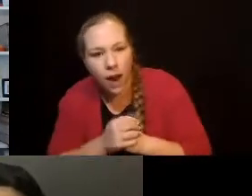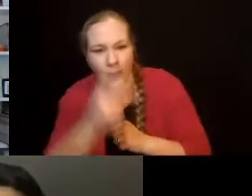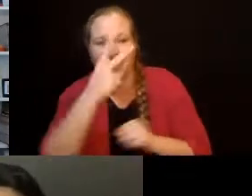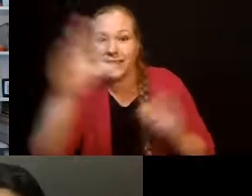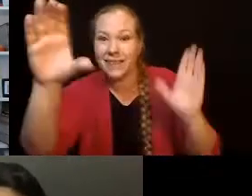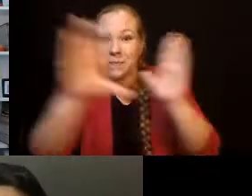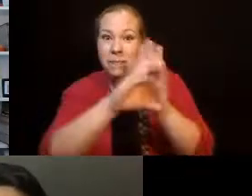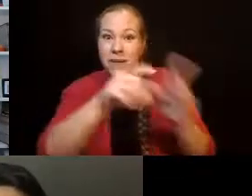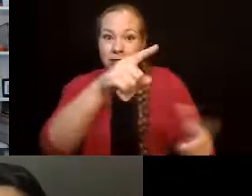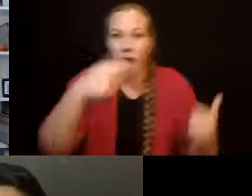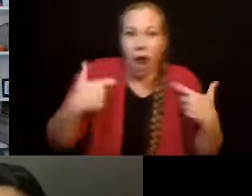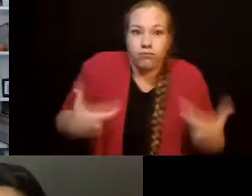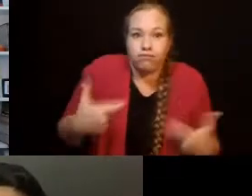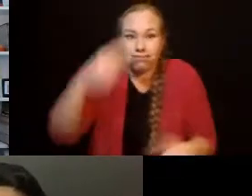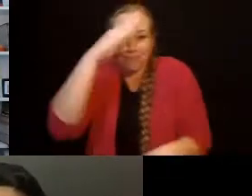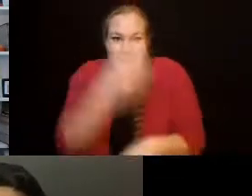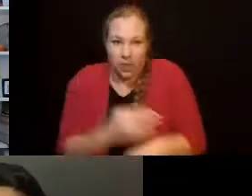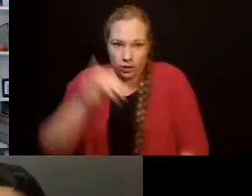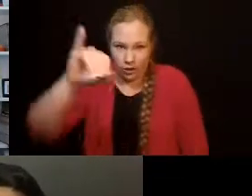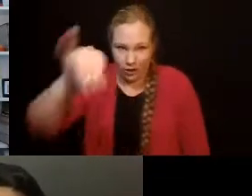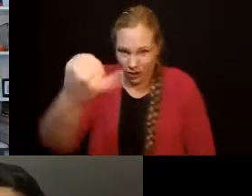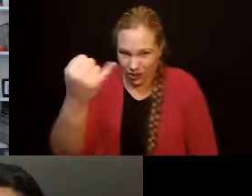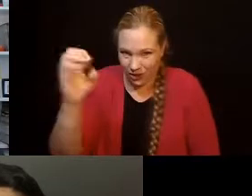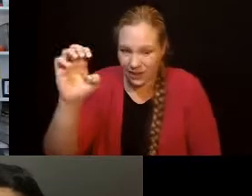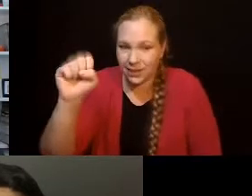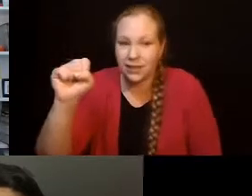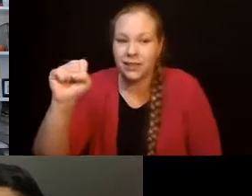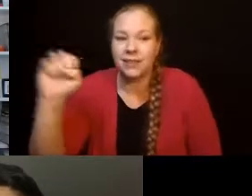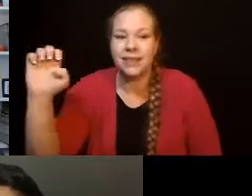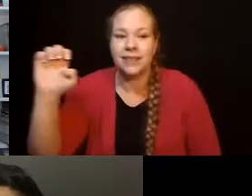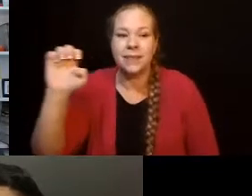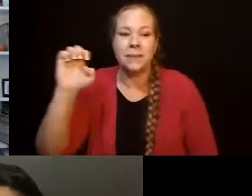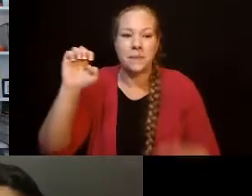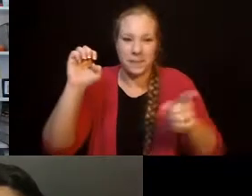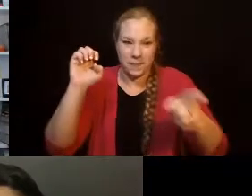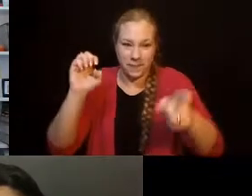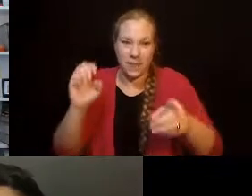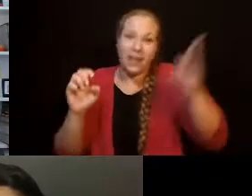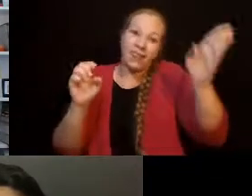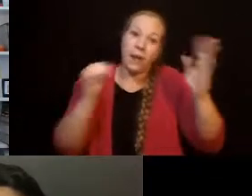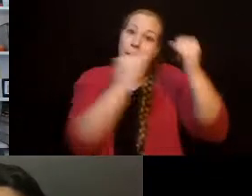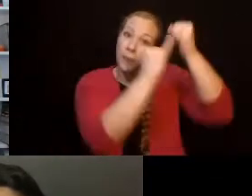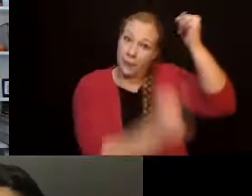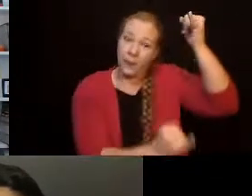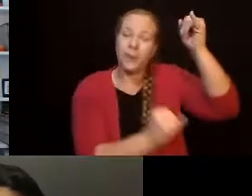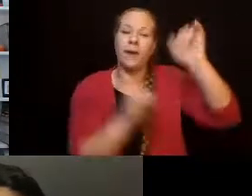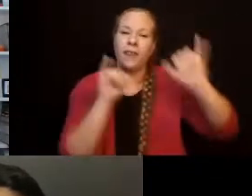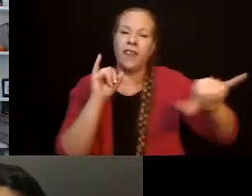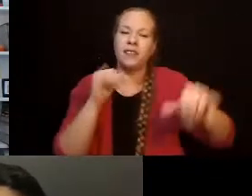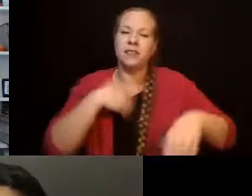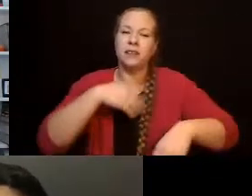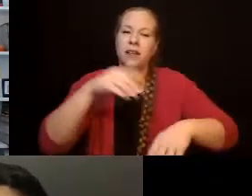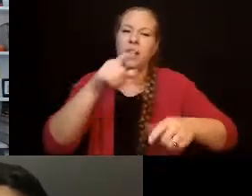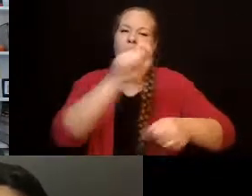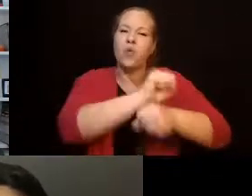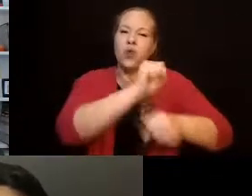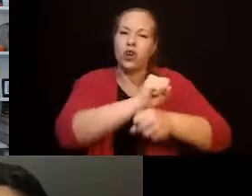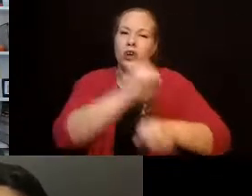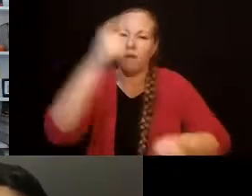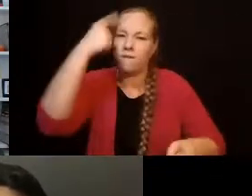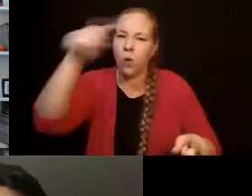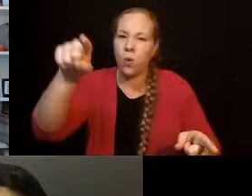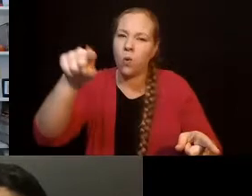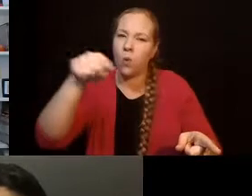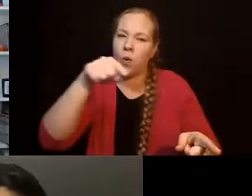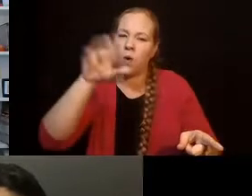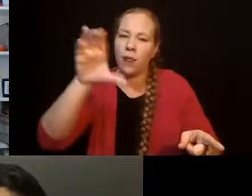Jesse. And this is the owner of the company he works for, Ryanette. And this is some of the people that he works with.